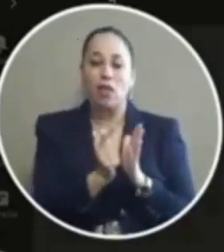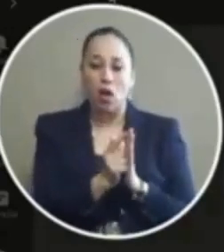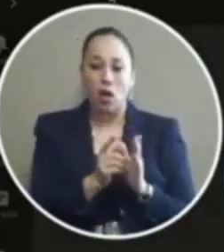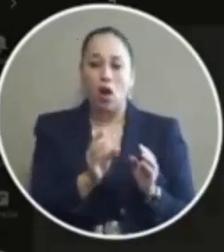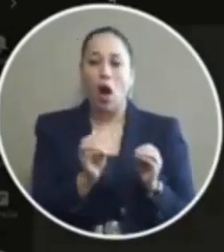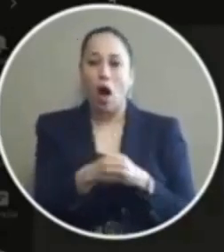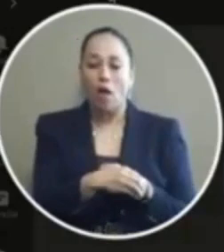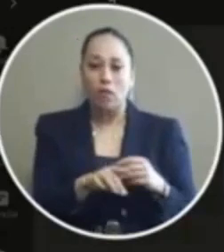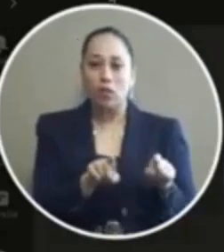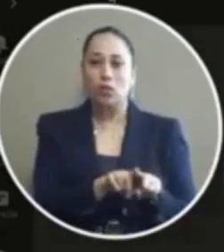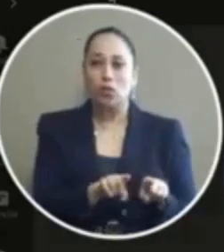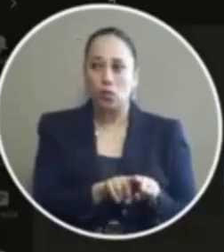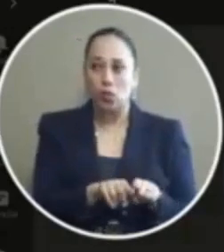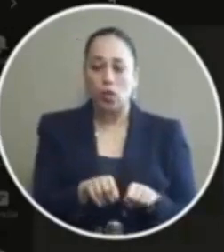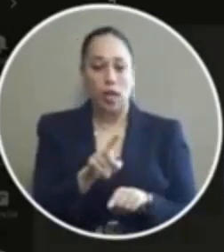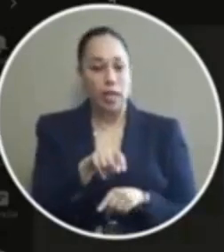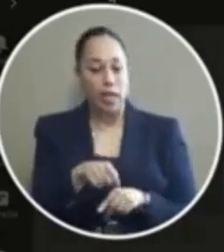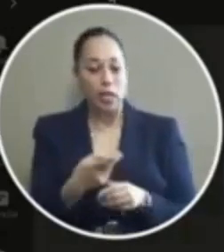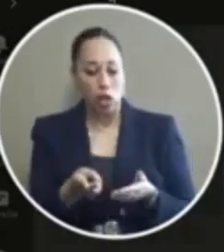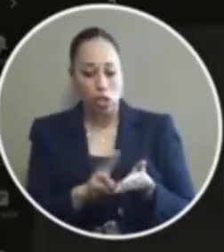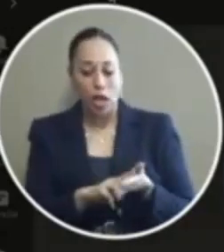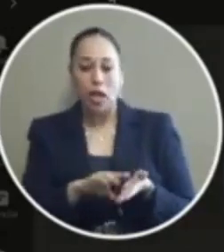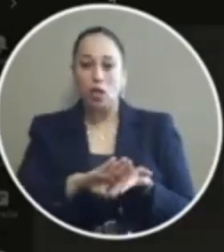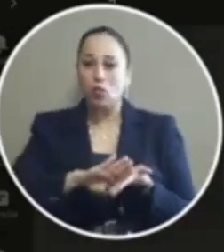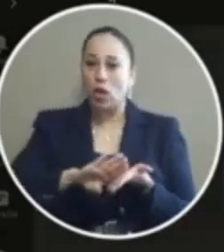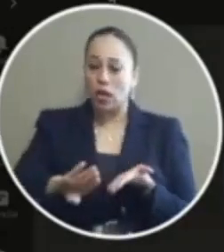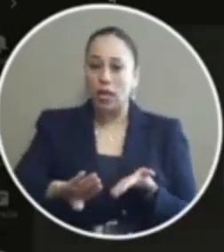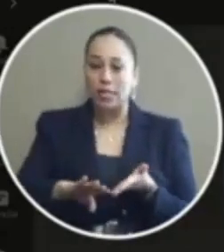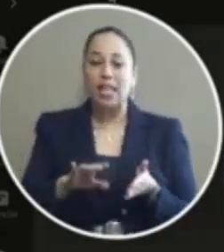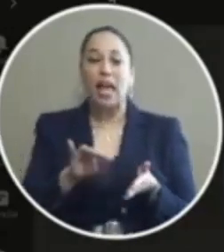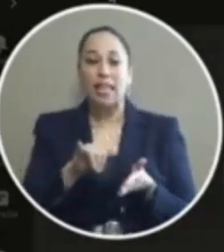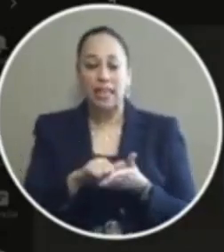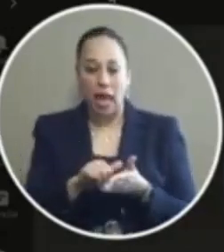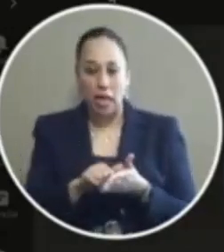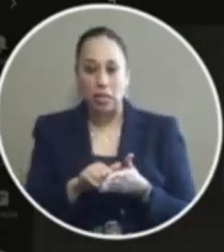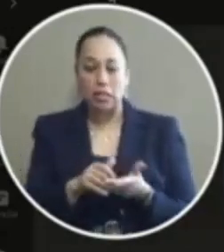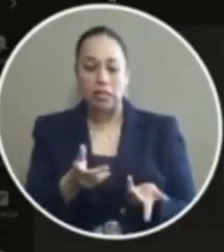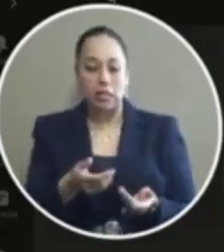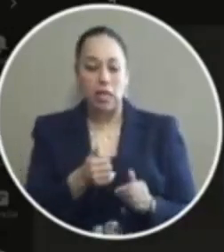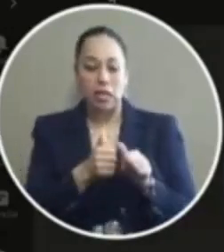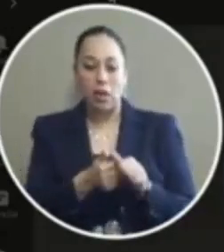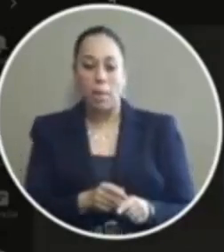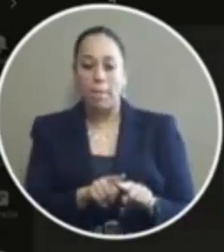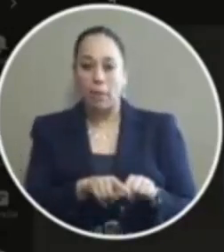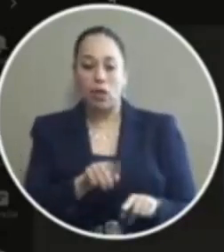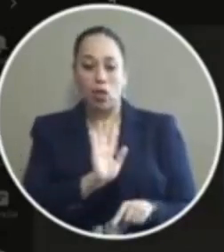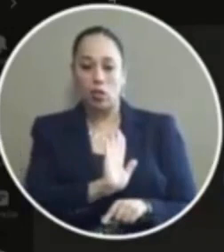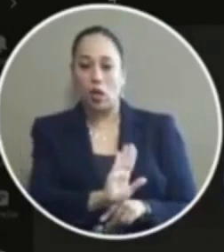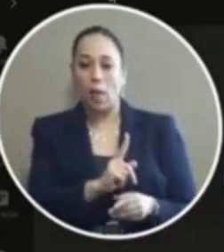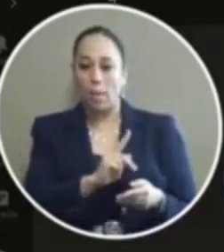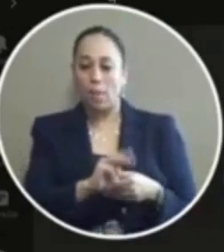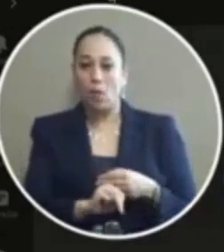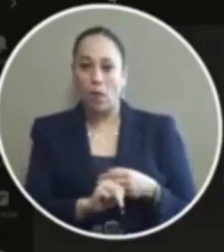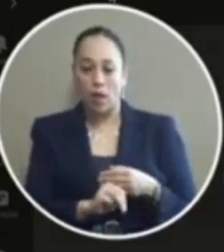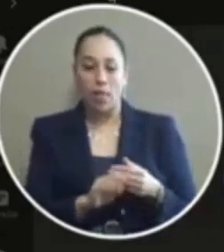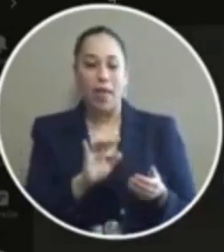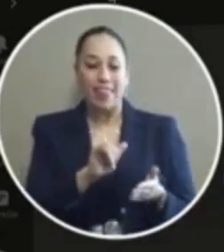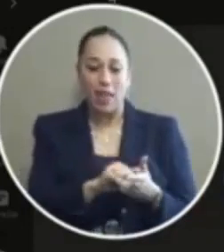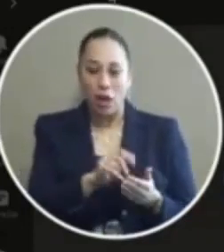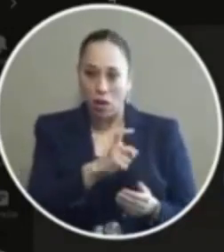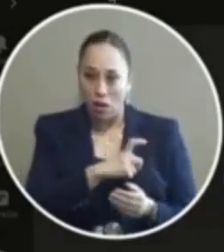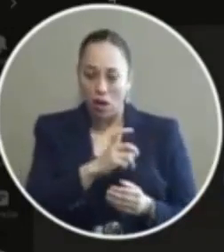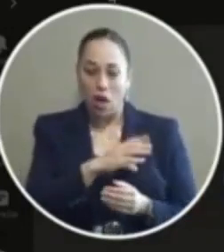you have to understand that sight and release is a completely discretionary program I mean the police department law enforcement